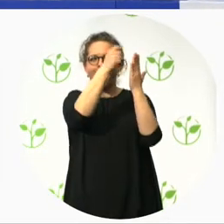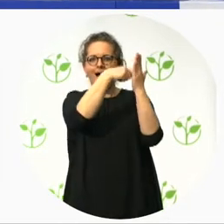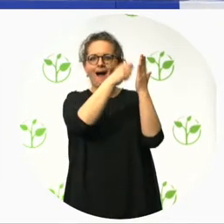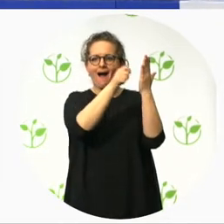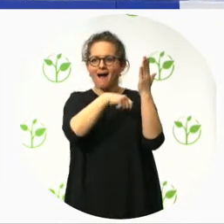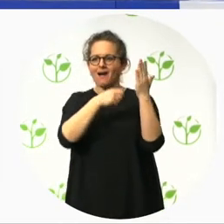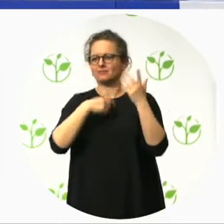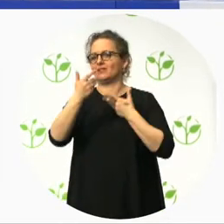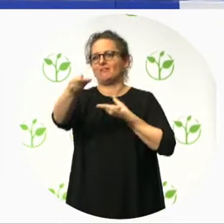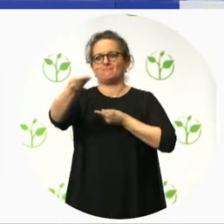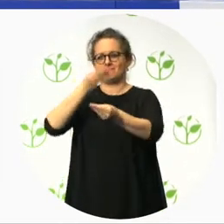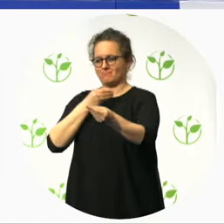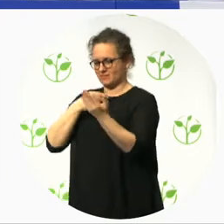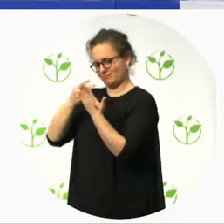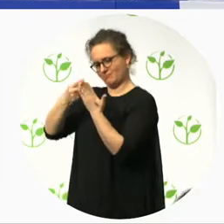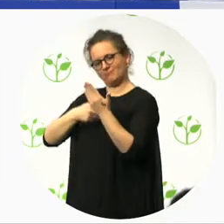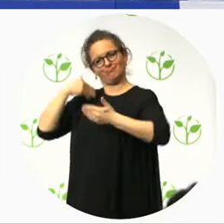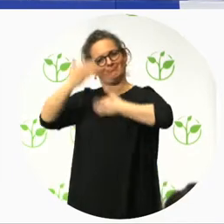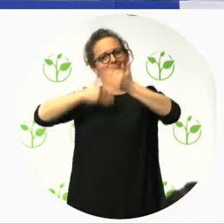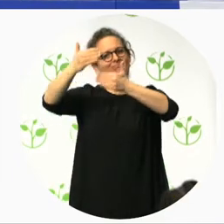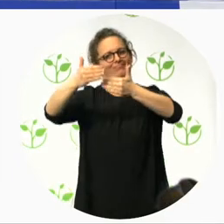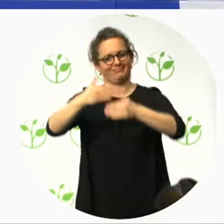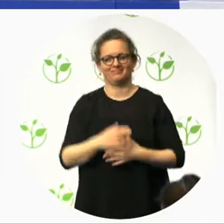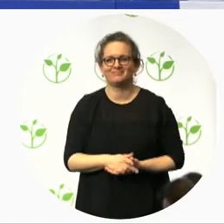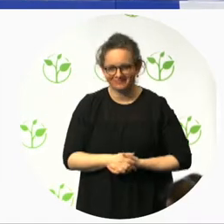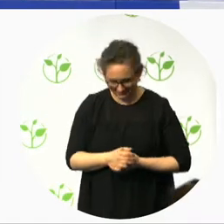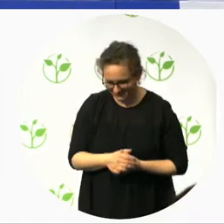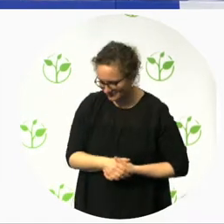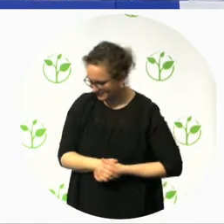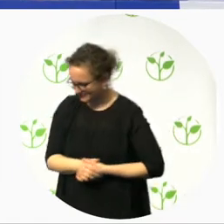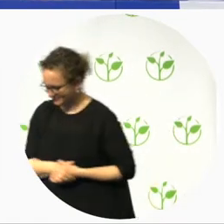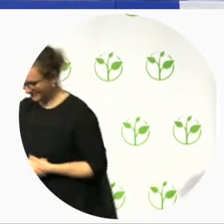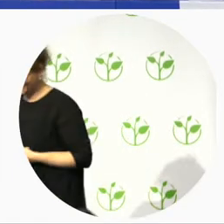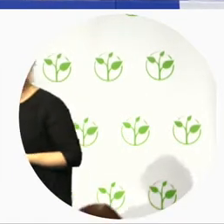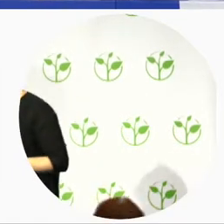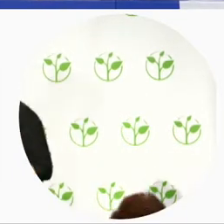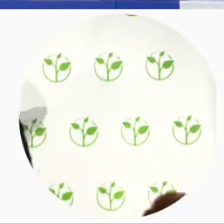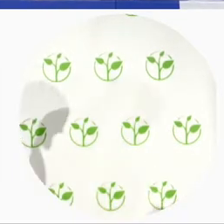next, sorry, the next speaker is Raul Montiel.